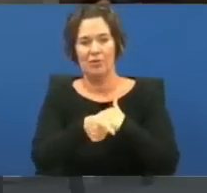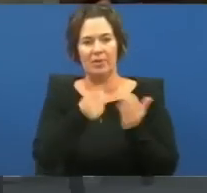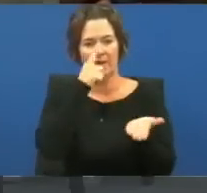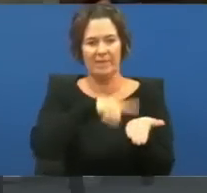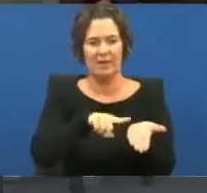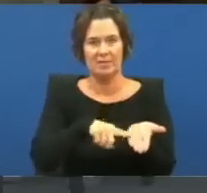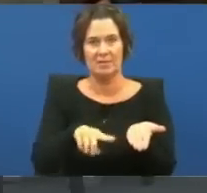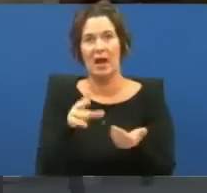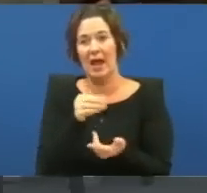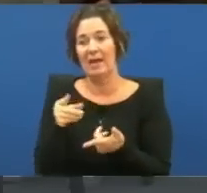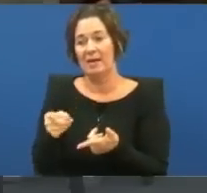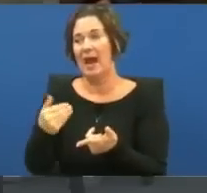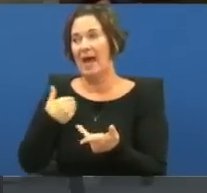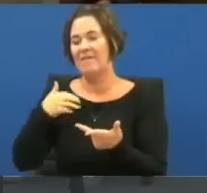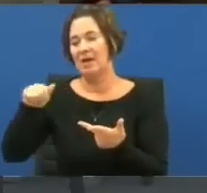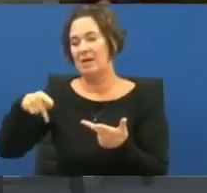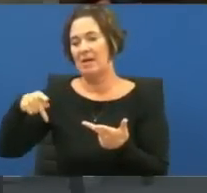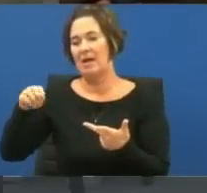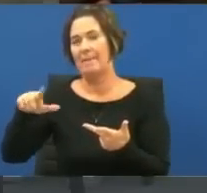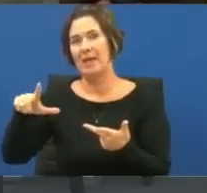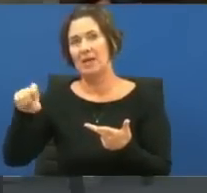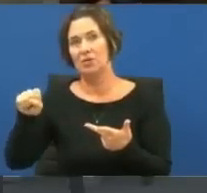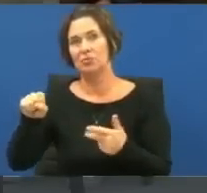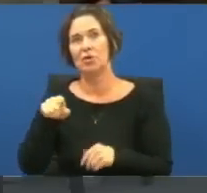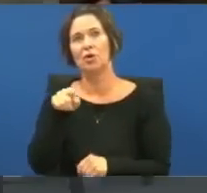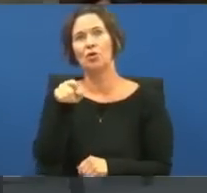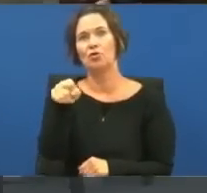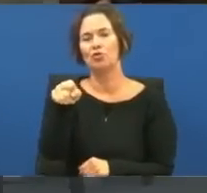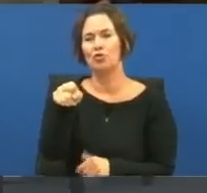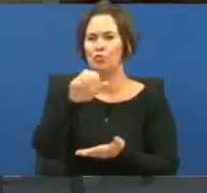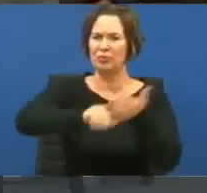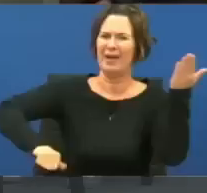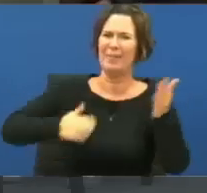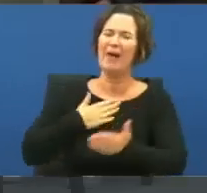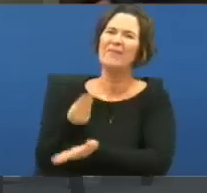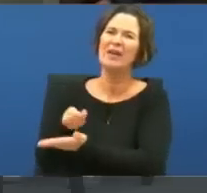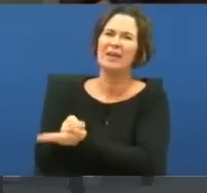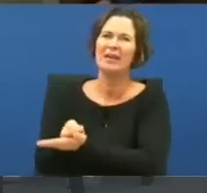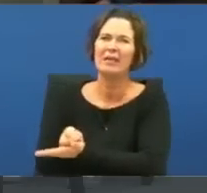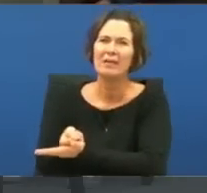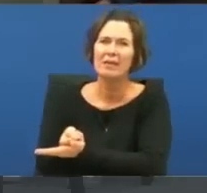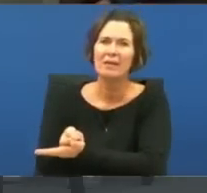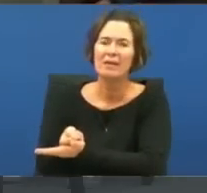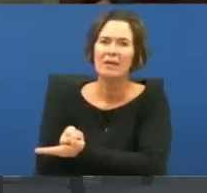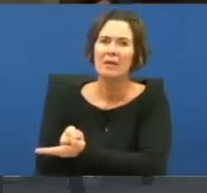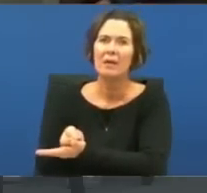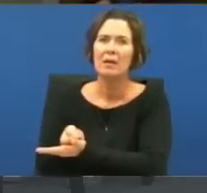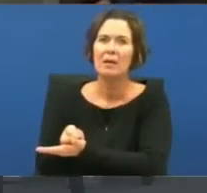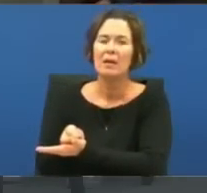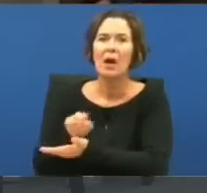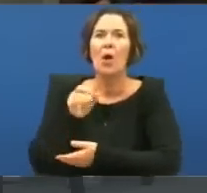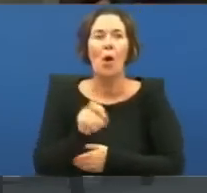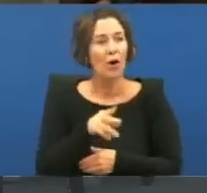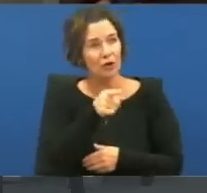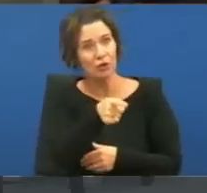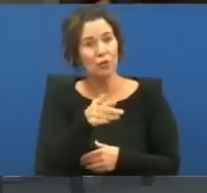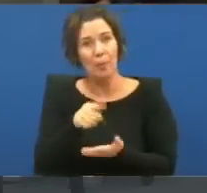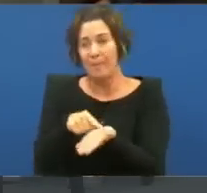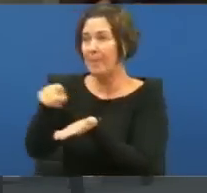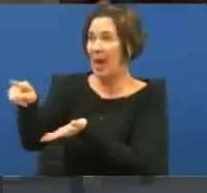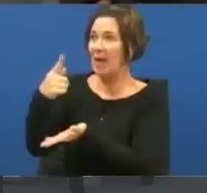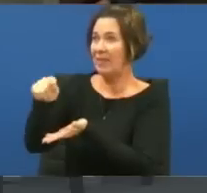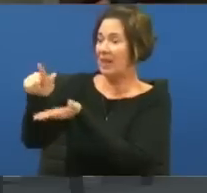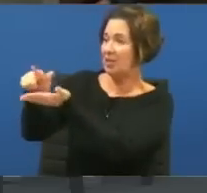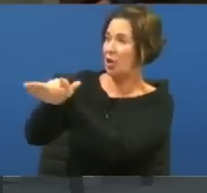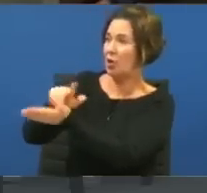as appeals and you know what you do, you strip my funding. Are you going to pay the attorney all the money that I